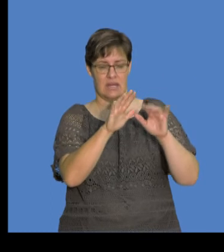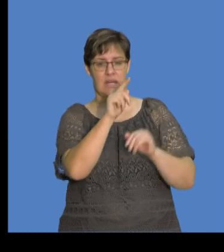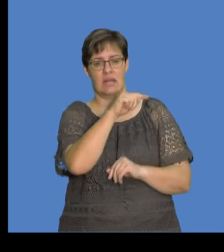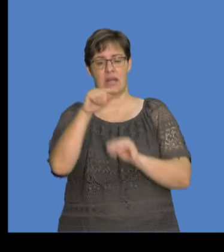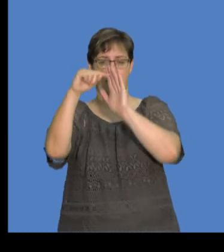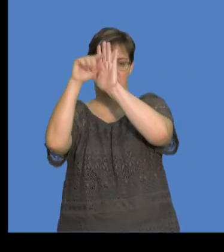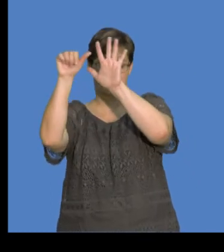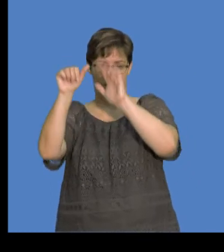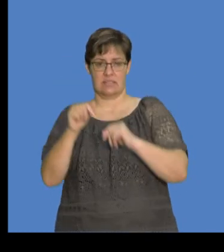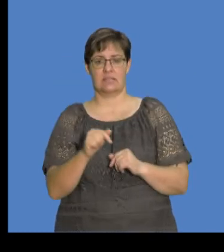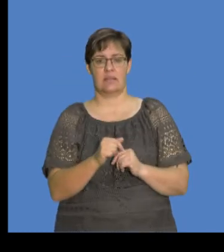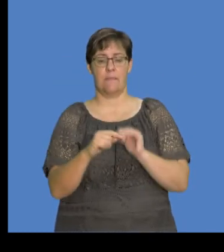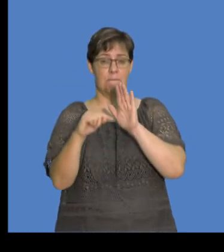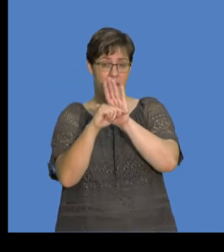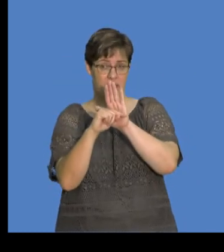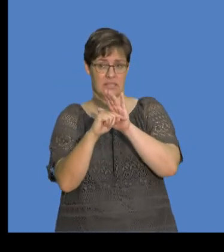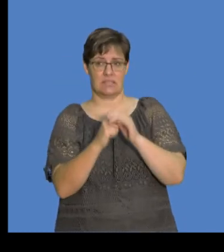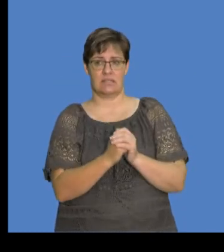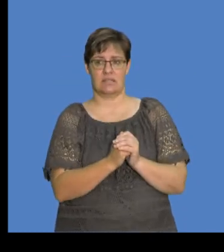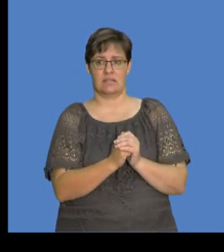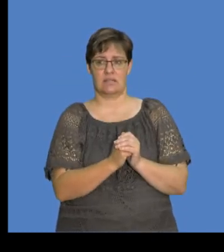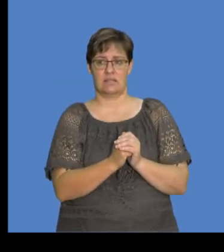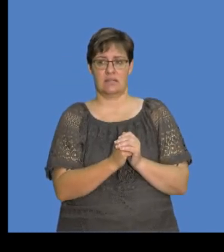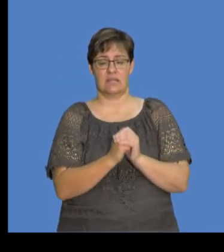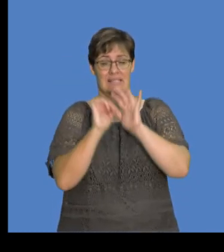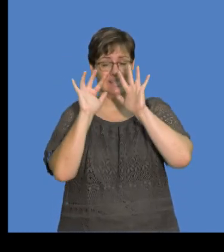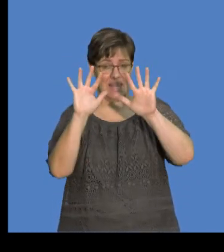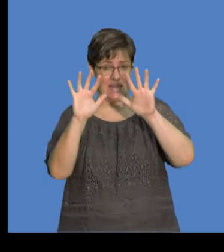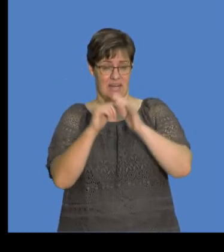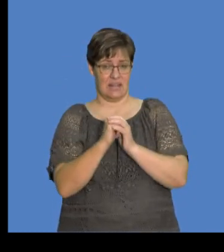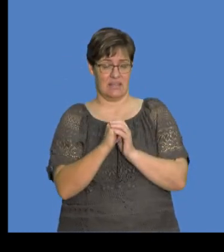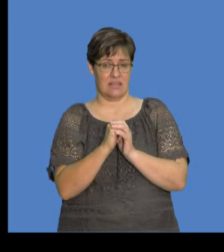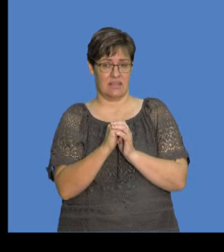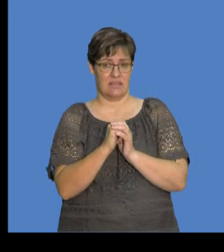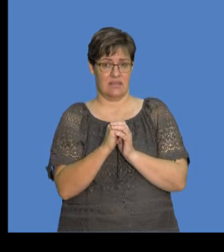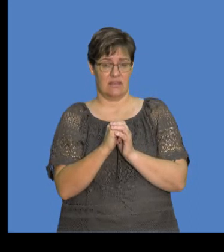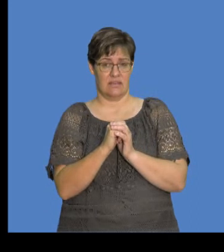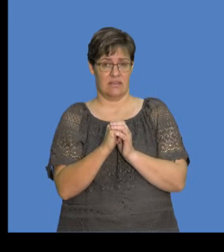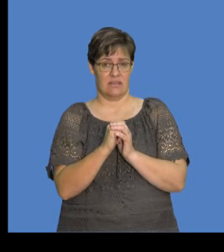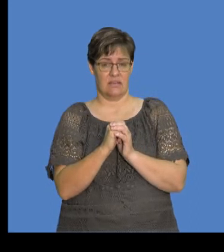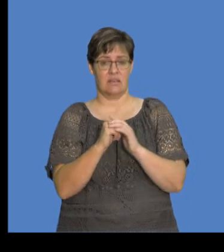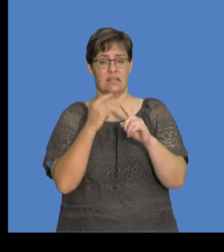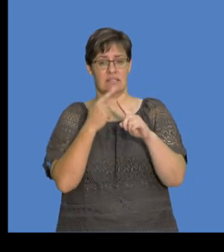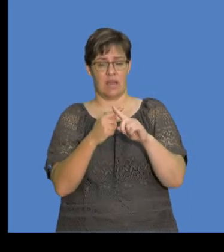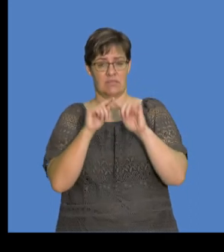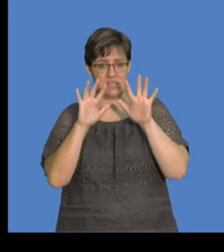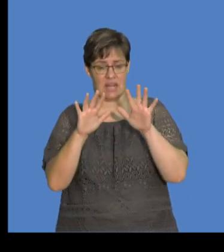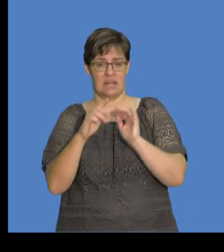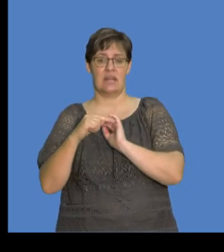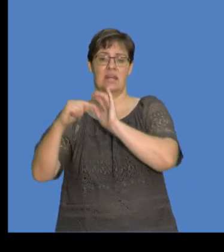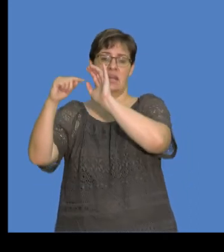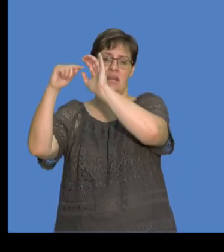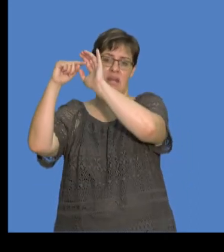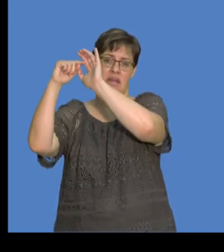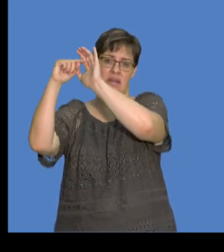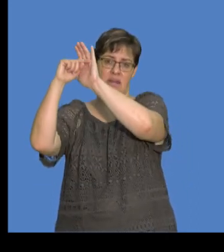negative 6 minus, okay, minus 10, okay? Times 10 exponent